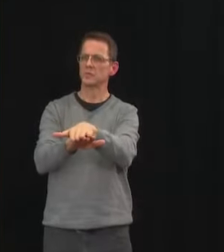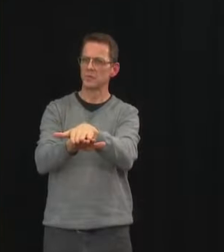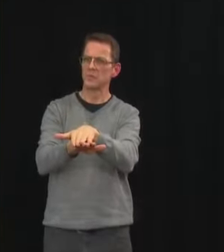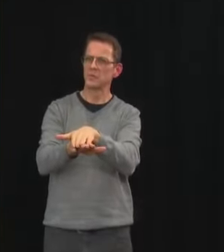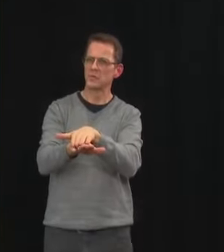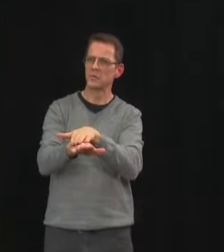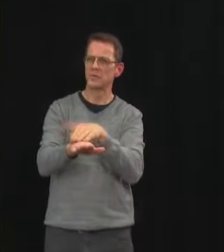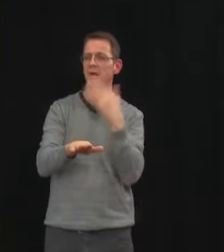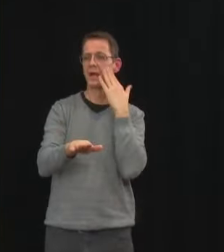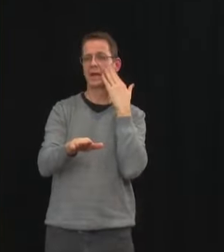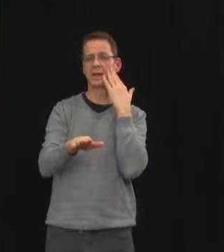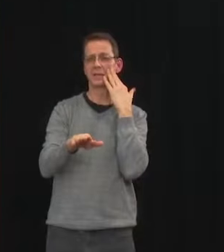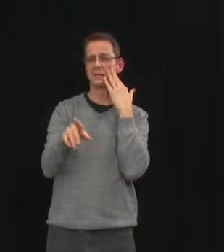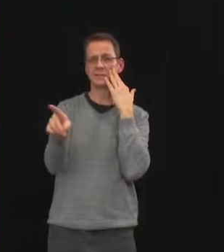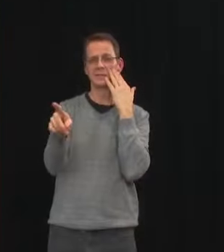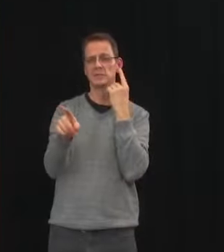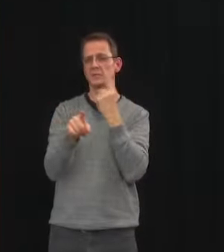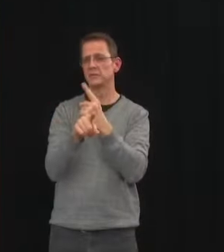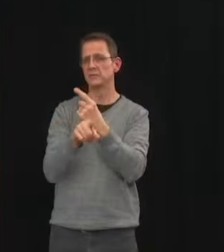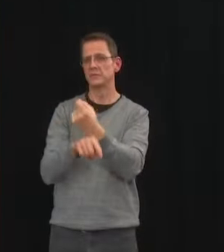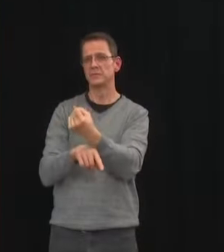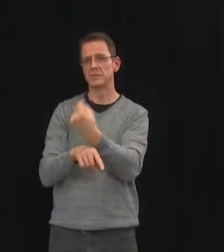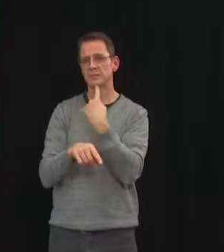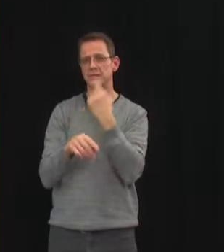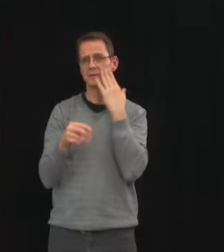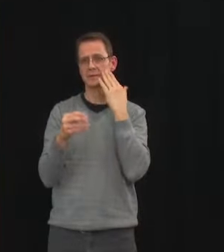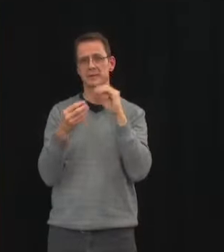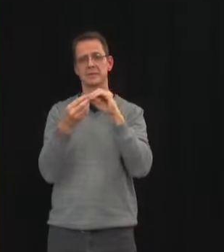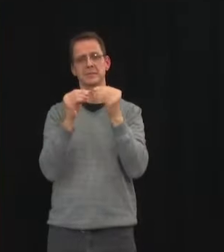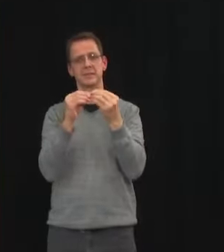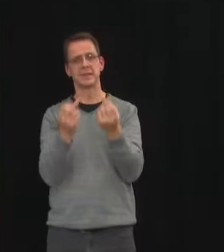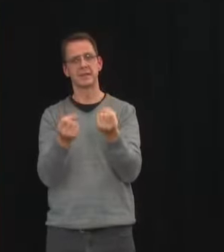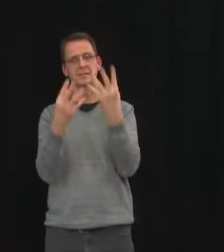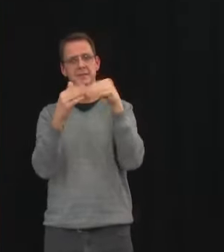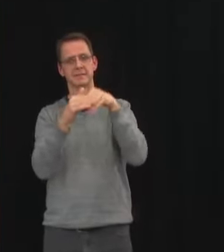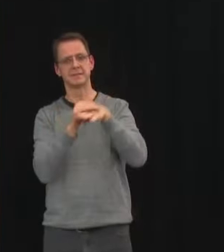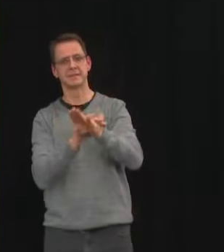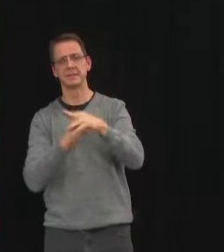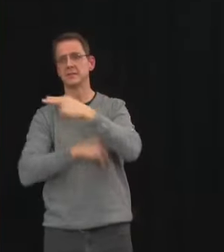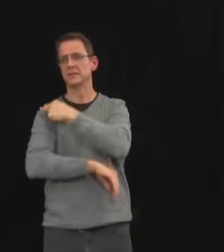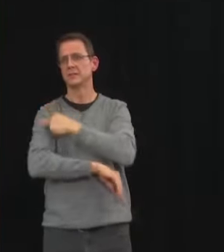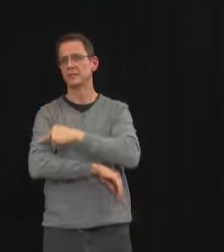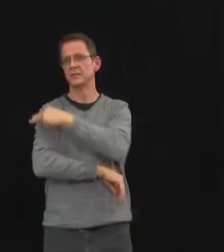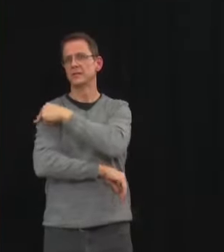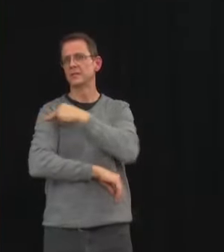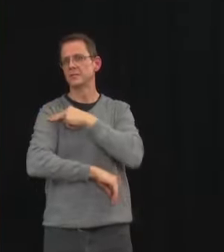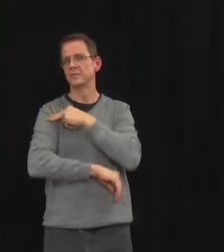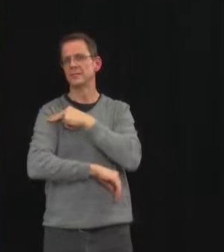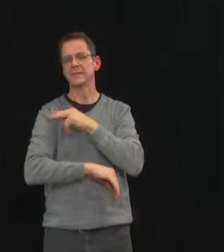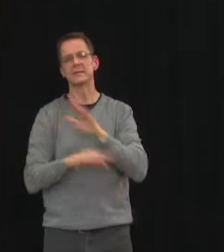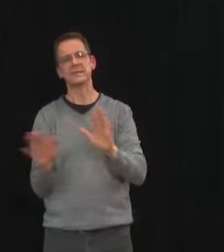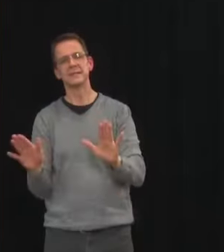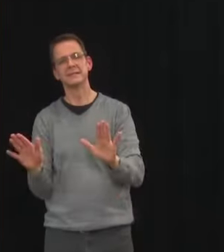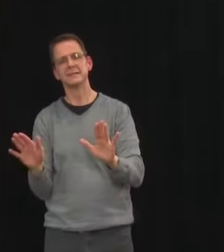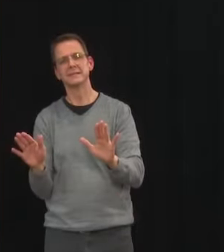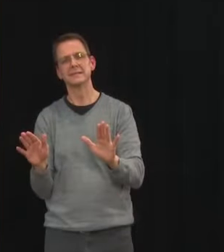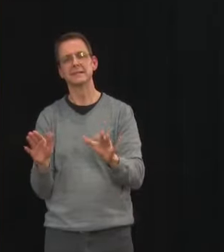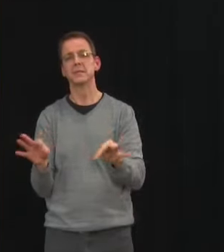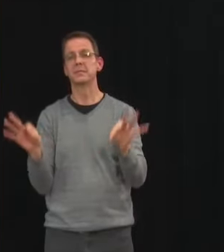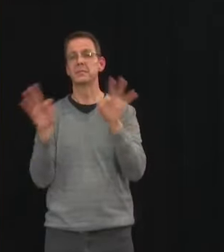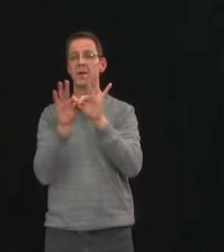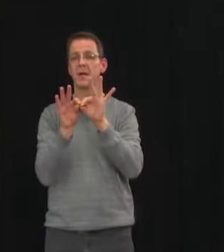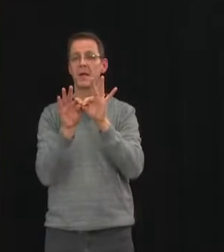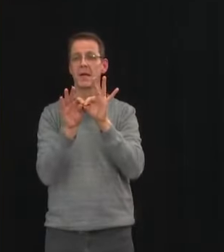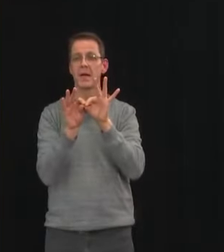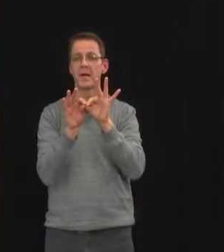as we always have pointed out it is a quotes lagging indicator which means um it it uh the number of folks in the hospital with